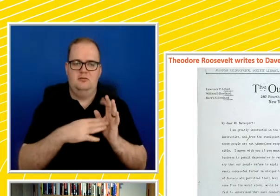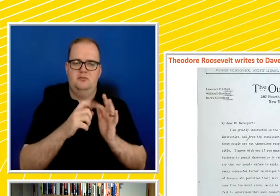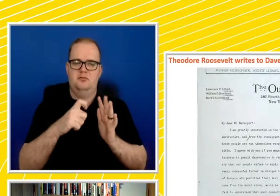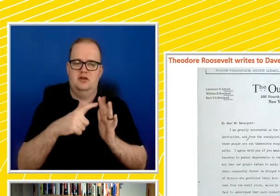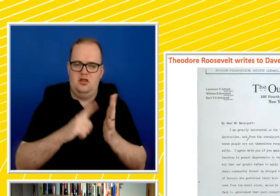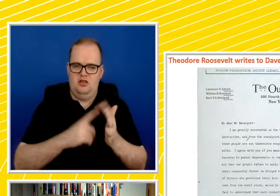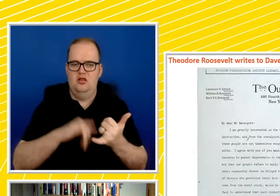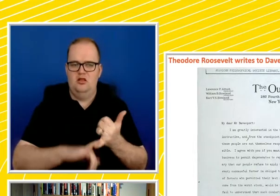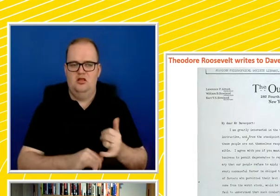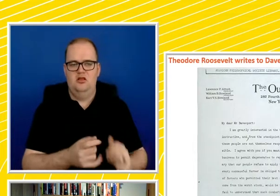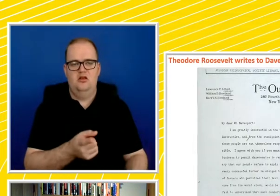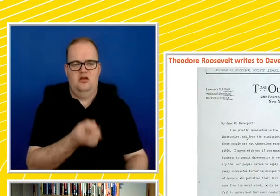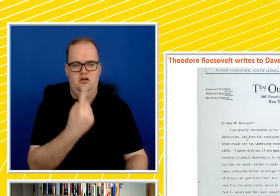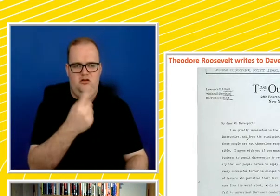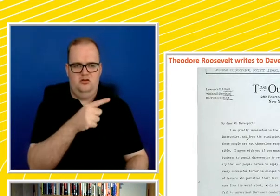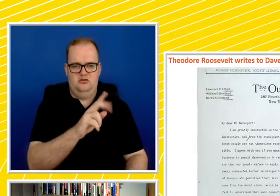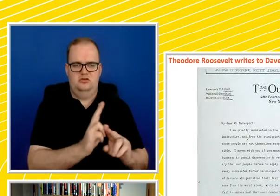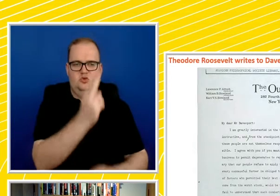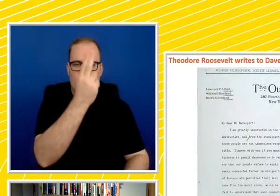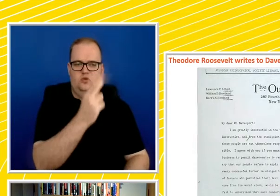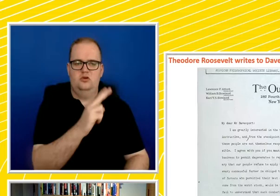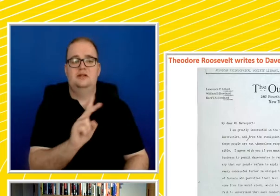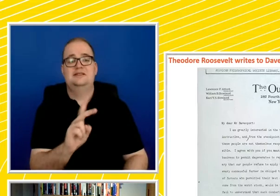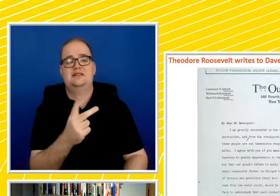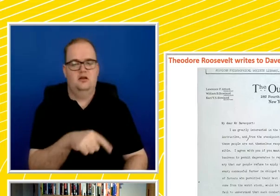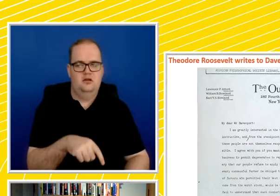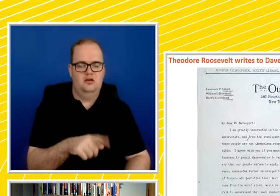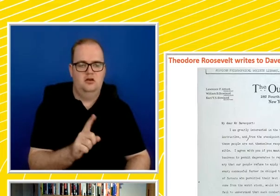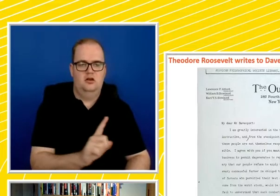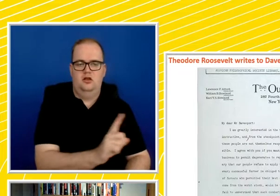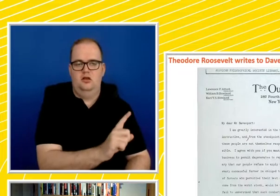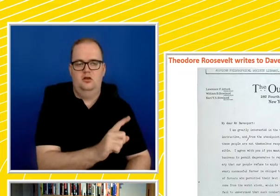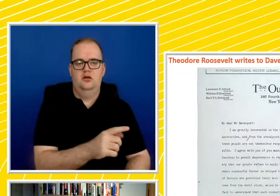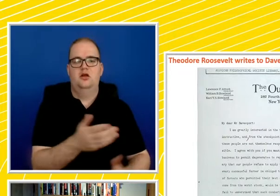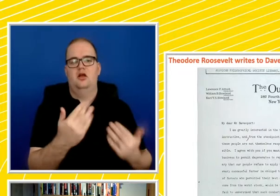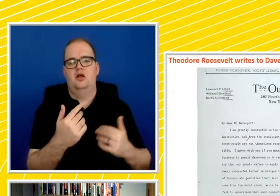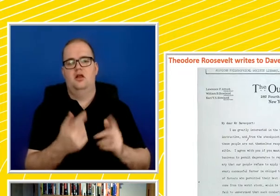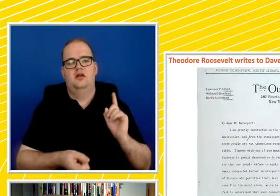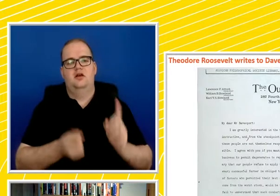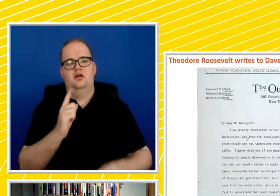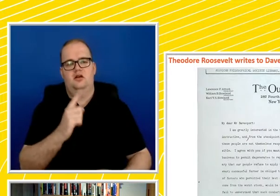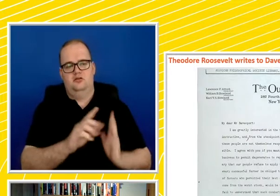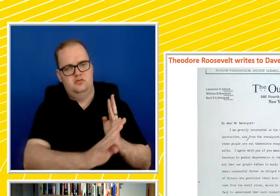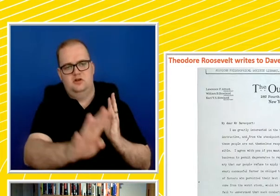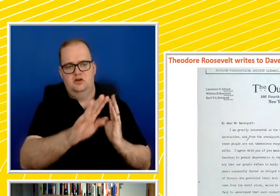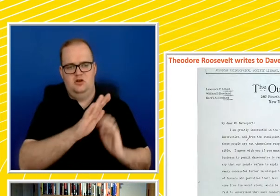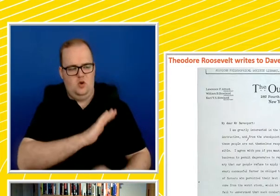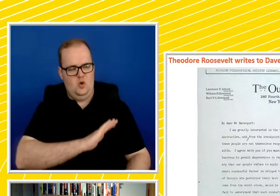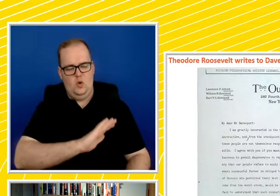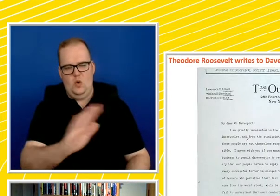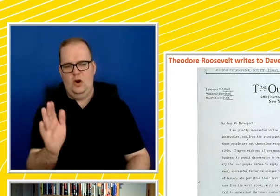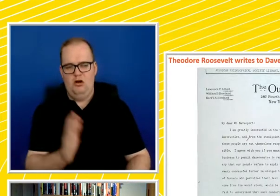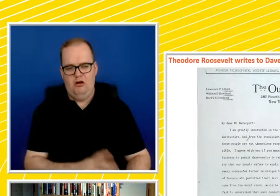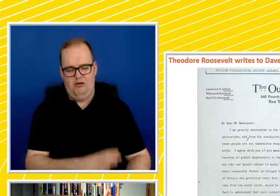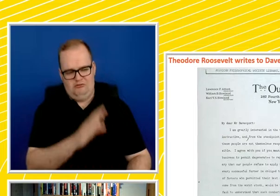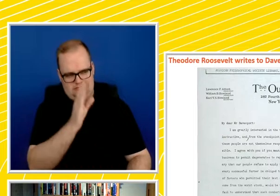twice, but no more. The second shuffled and looked aside, and then one realised that everyone in that long line was a miserable, ineffective, shuffling,